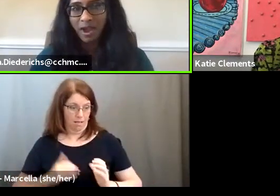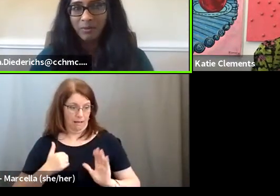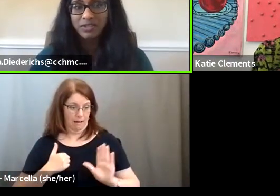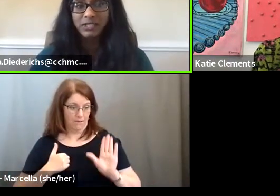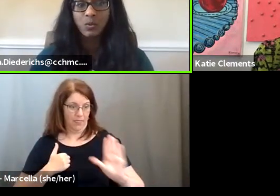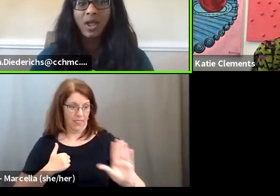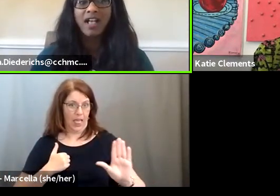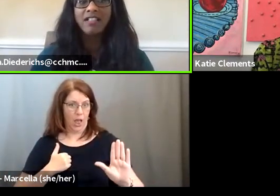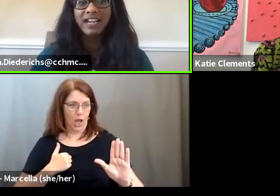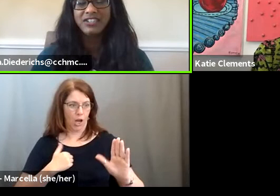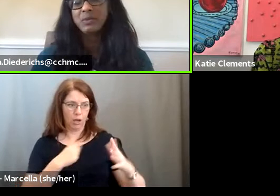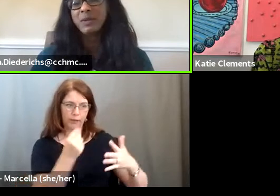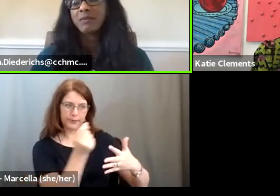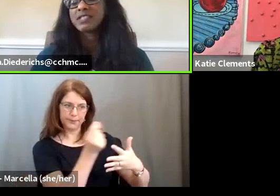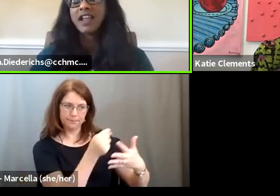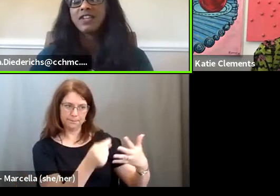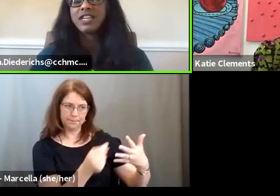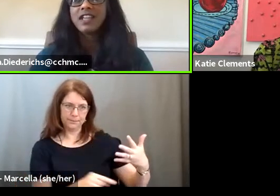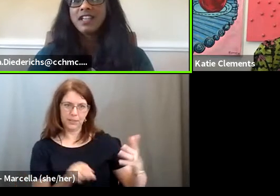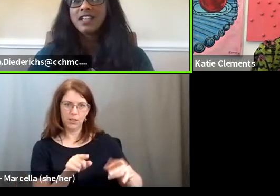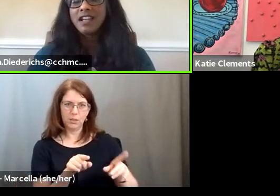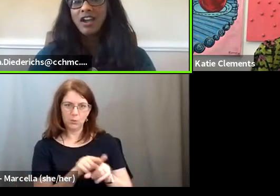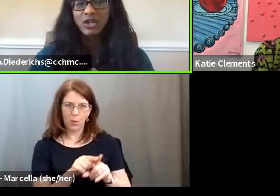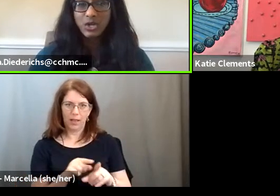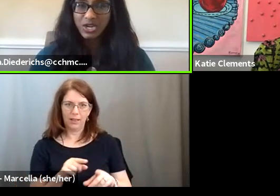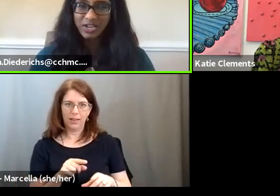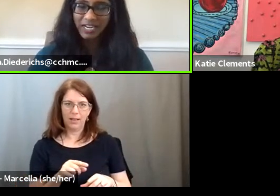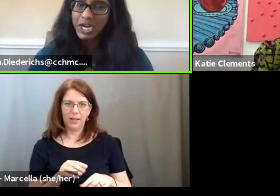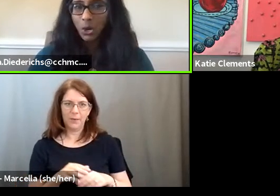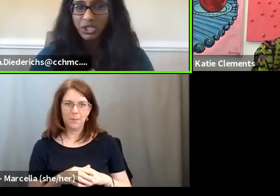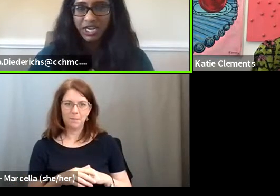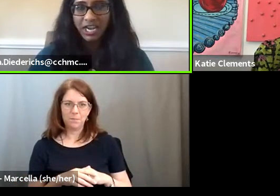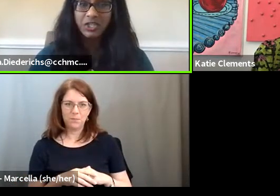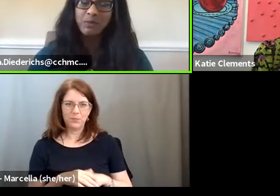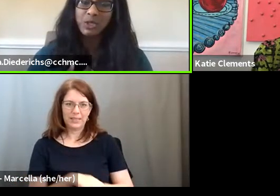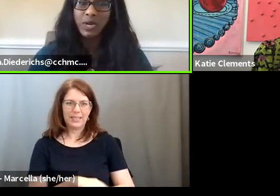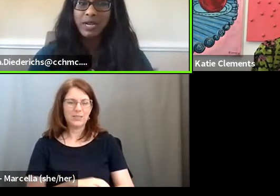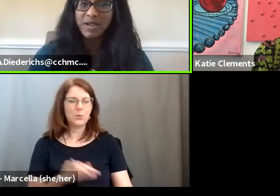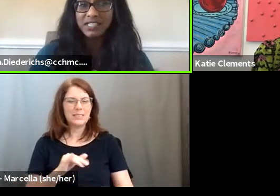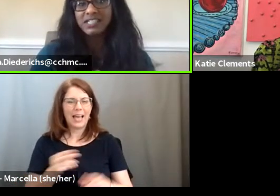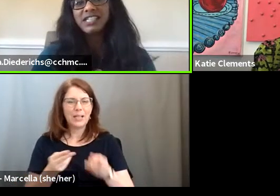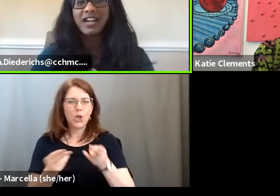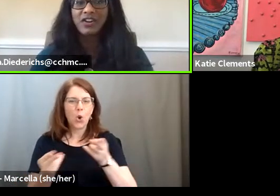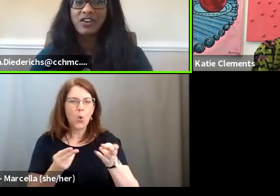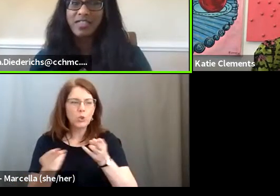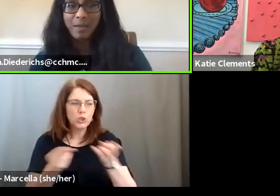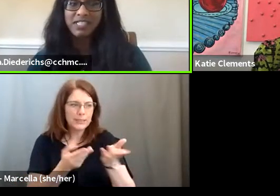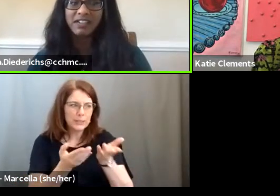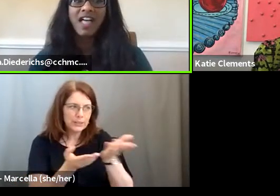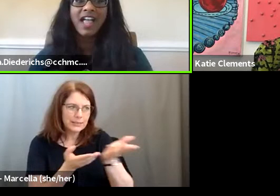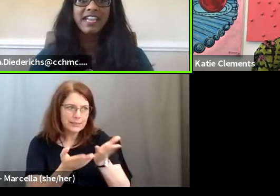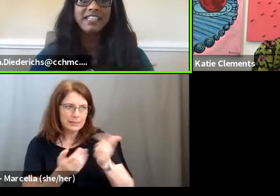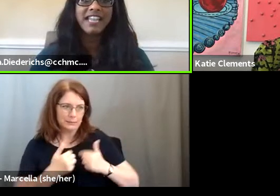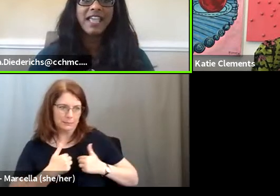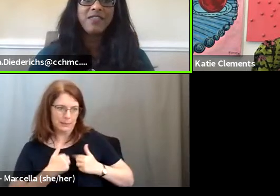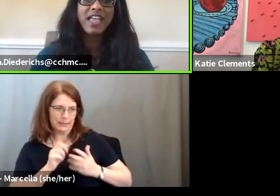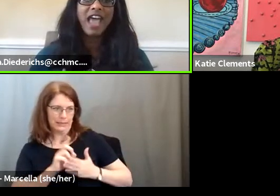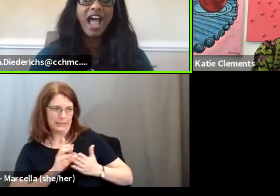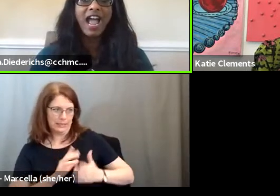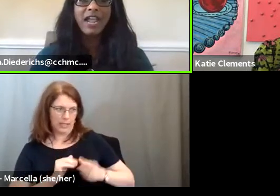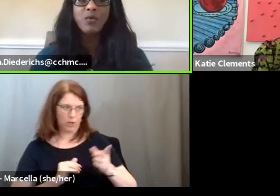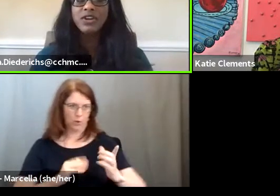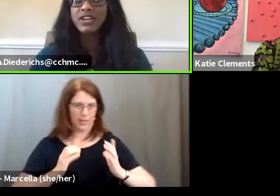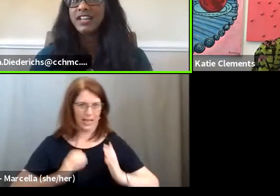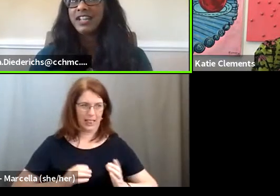sort of parameters as well. And it just becomes kind of a, a good, like a negotiation between me as a designer and them as a client. And